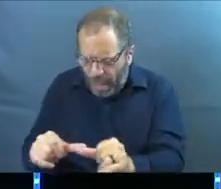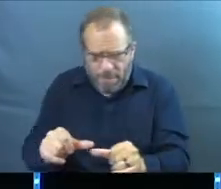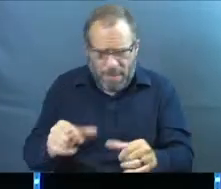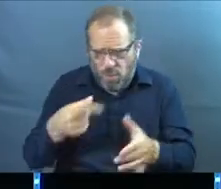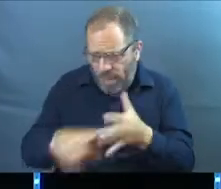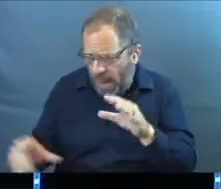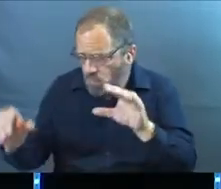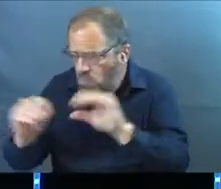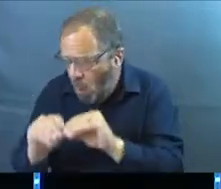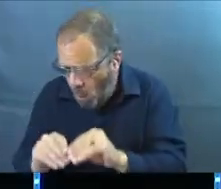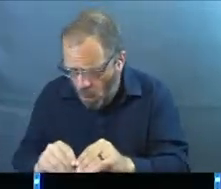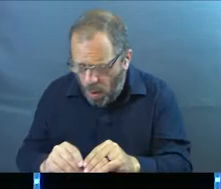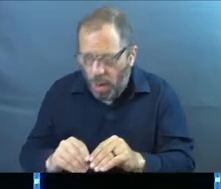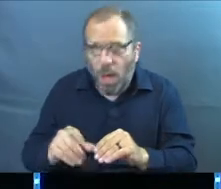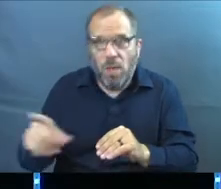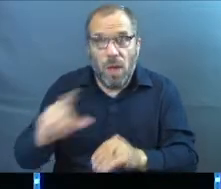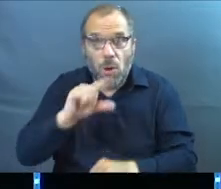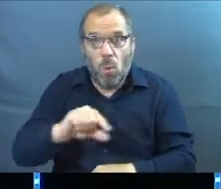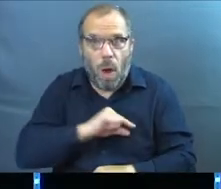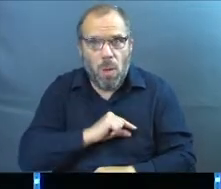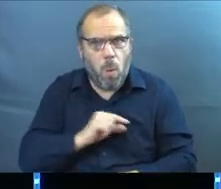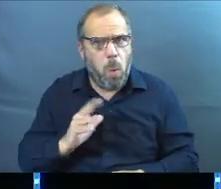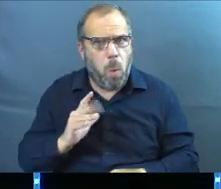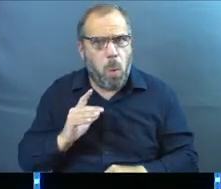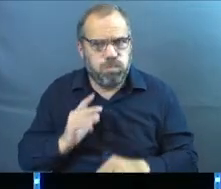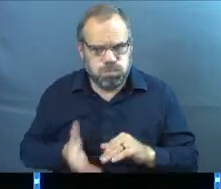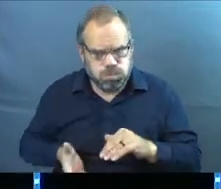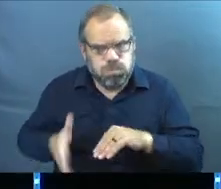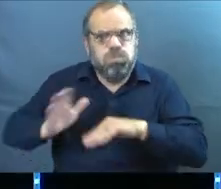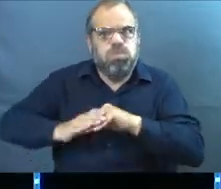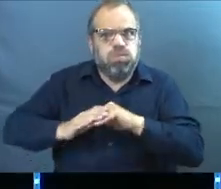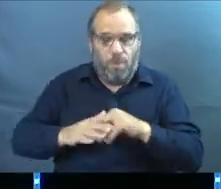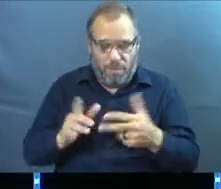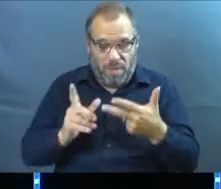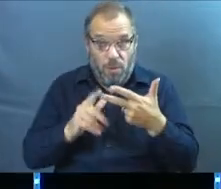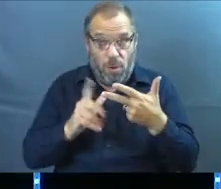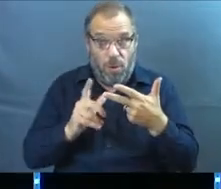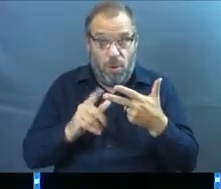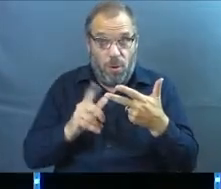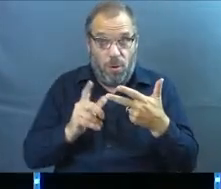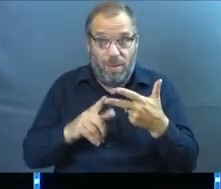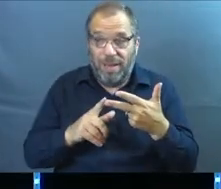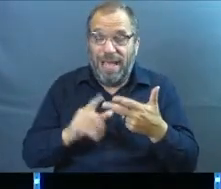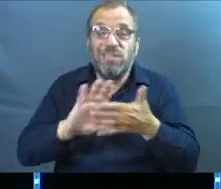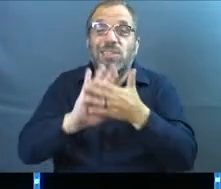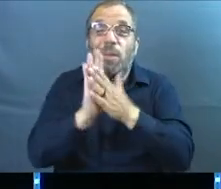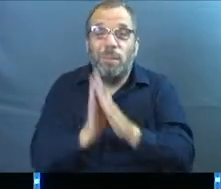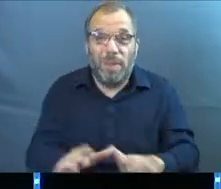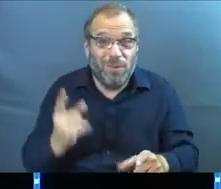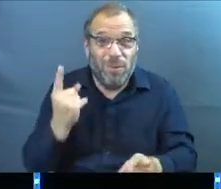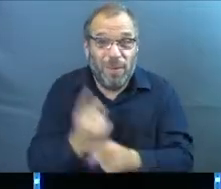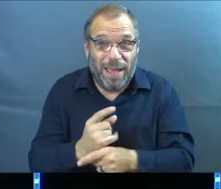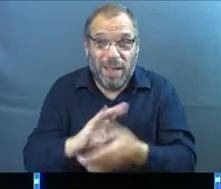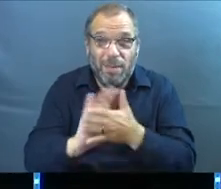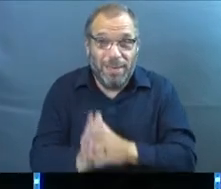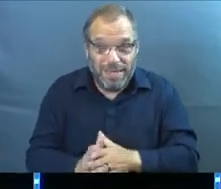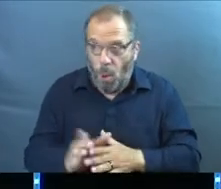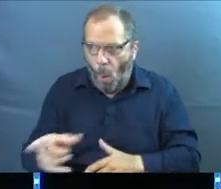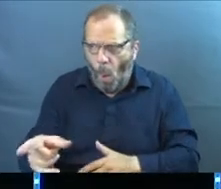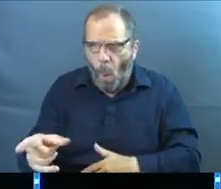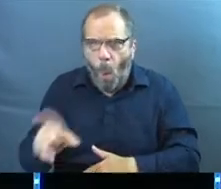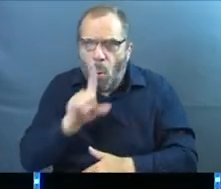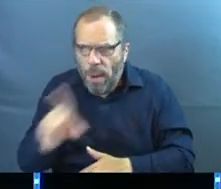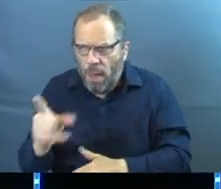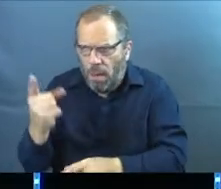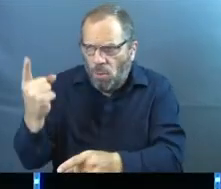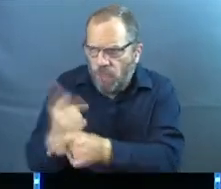more pennies for it, your quality is bound to go up. Amen? And then the third thing is just peace, right? When you choose something that's authentic,